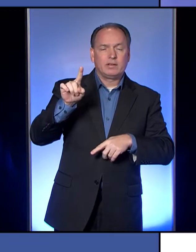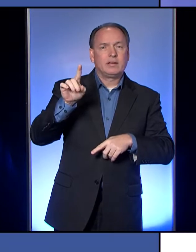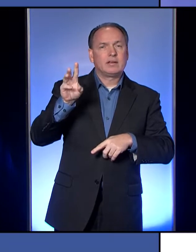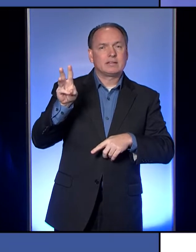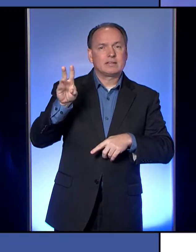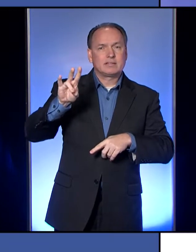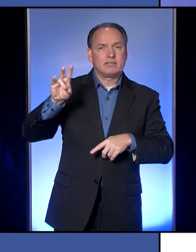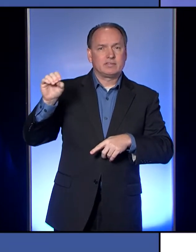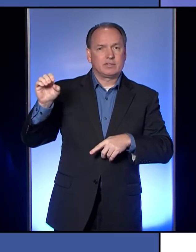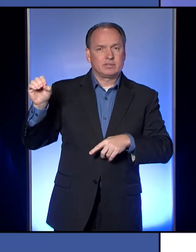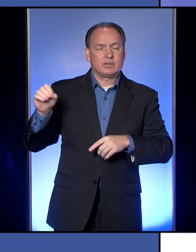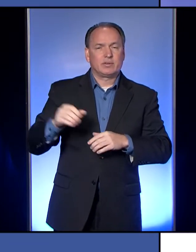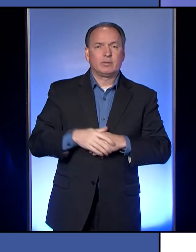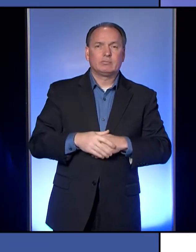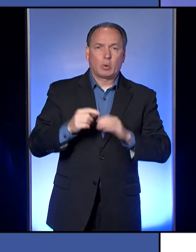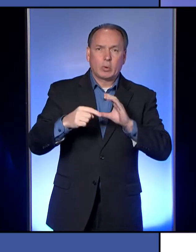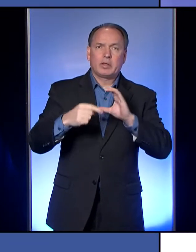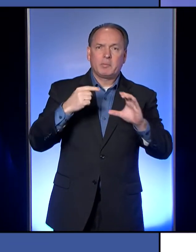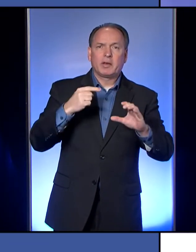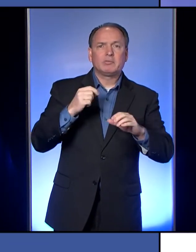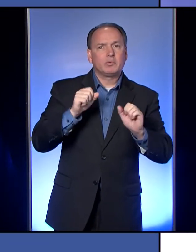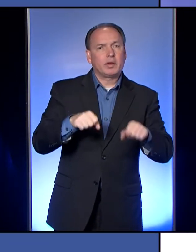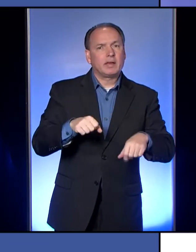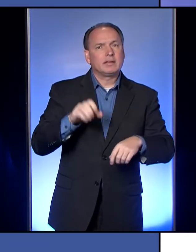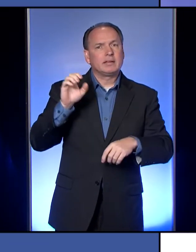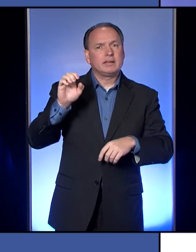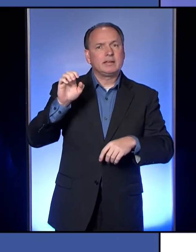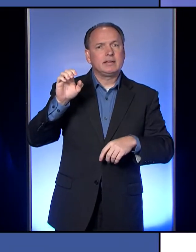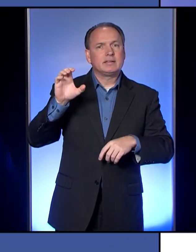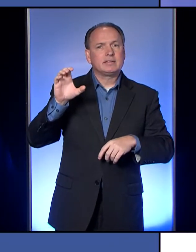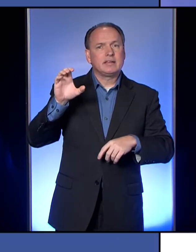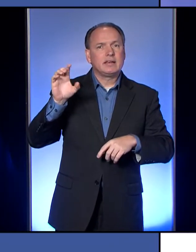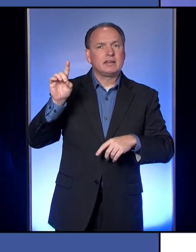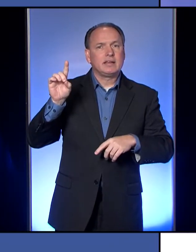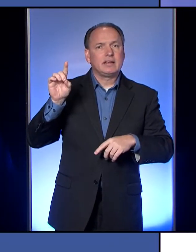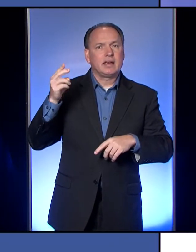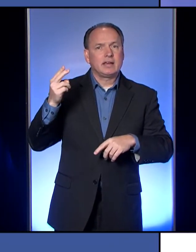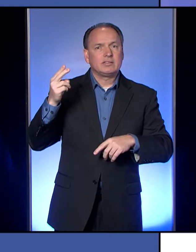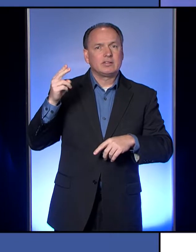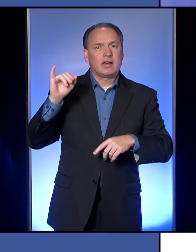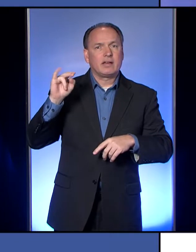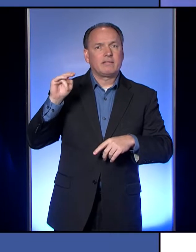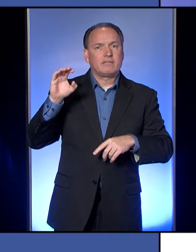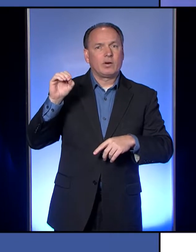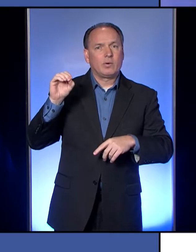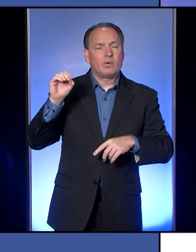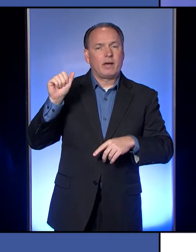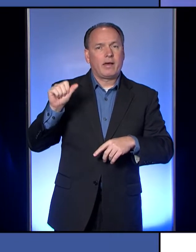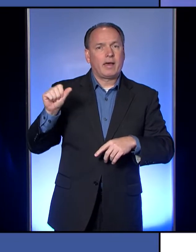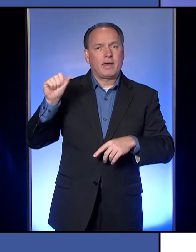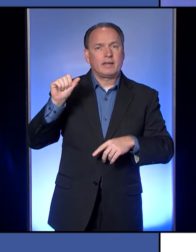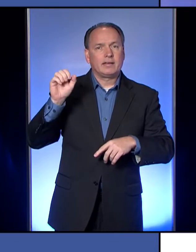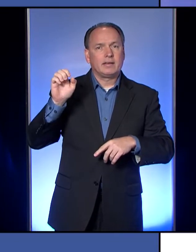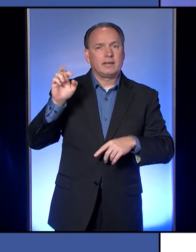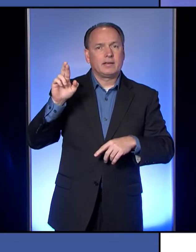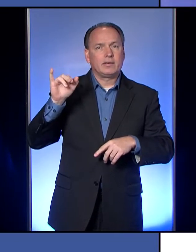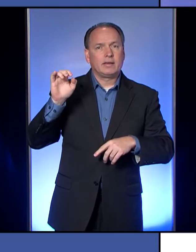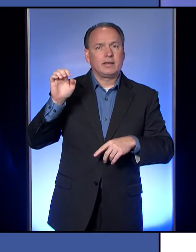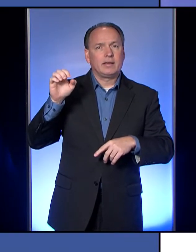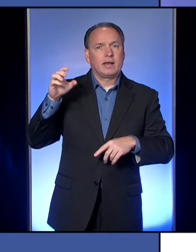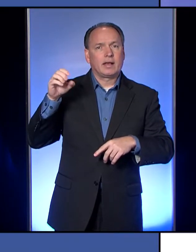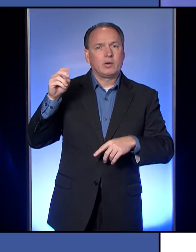or email us at ecdhinfo at eriecountypa.gov.